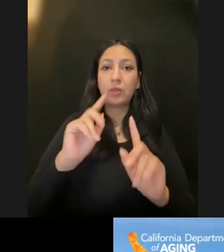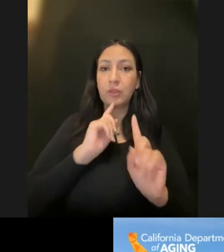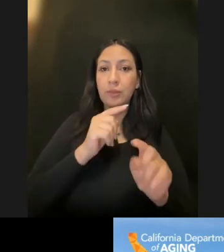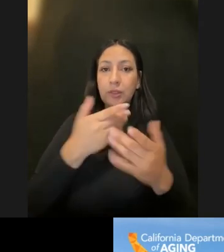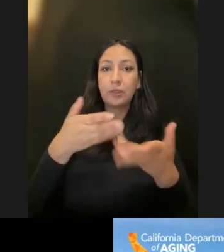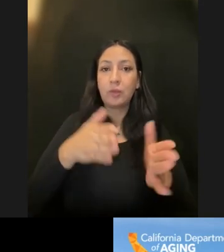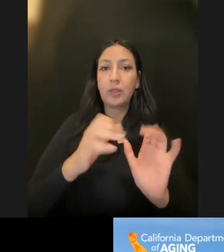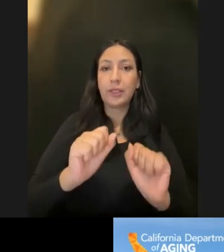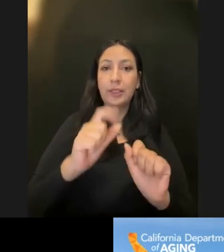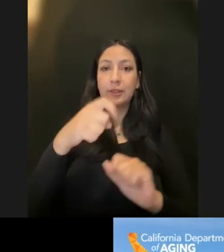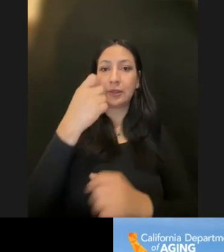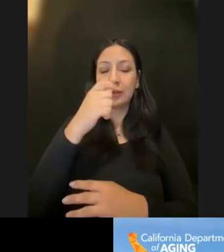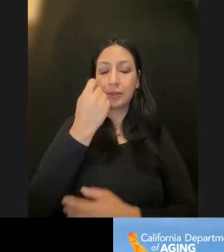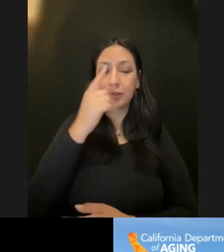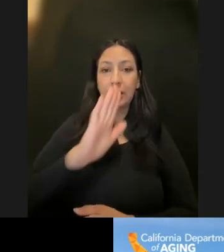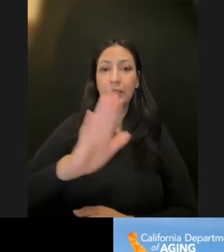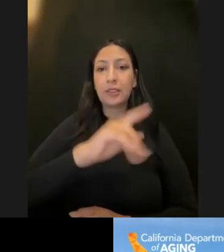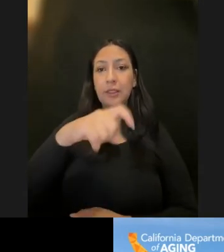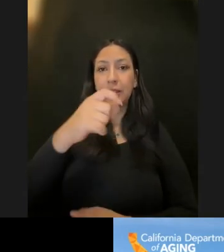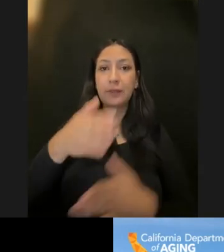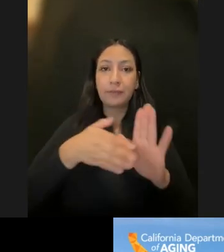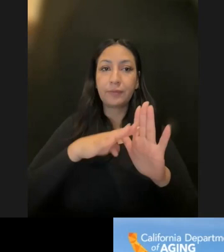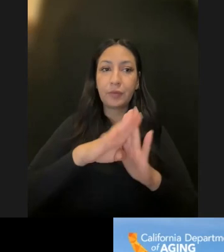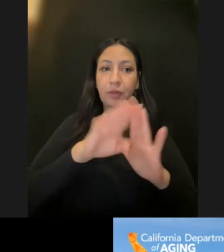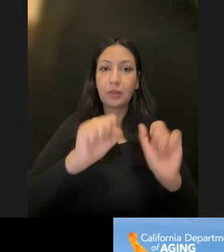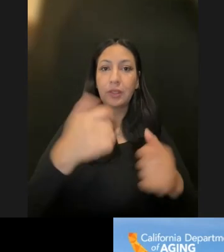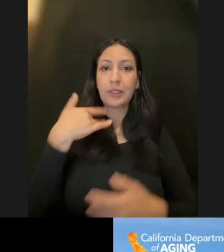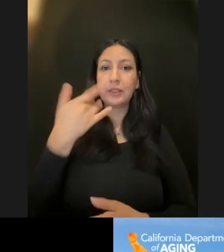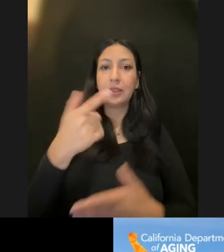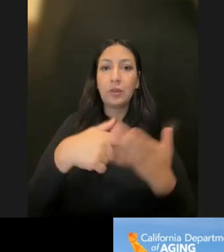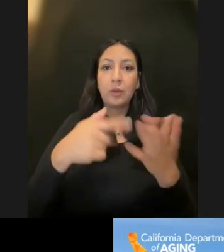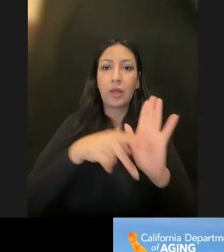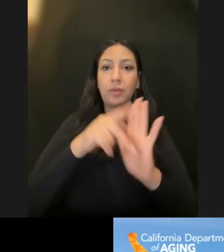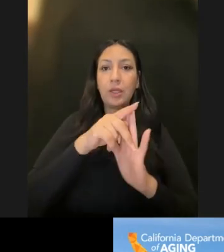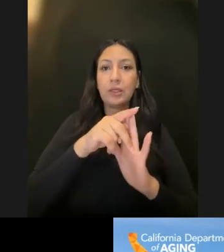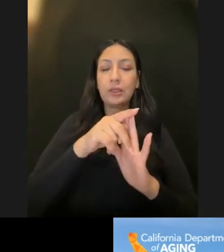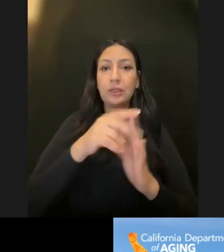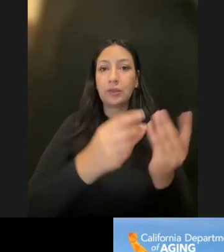to understand their needs. from there developing a sense of what the policy solutions might be.